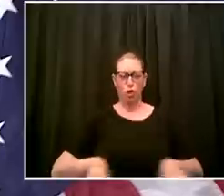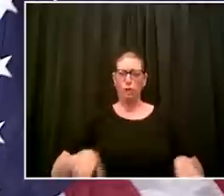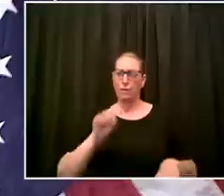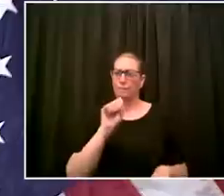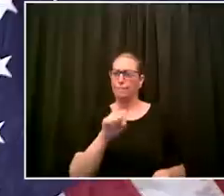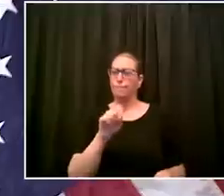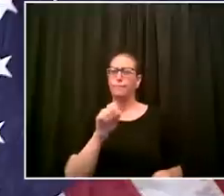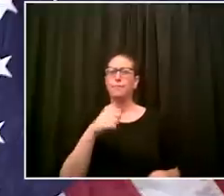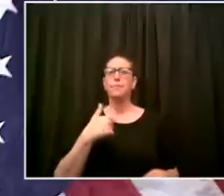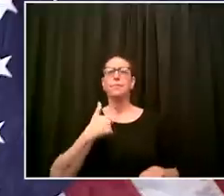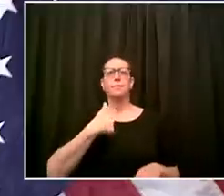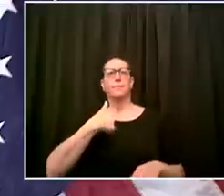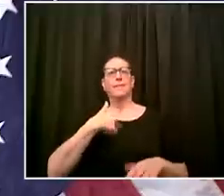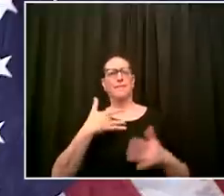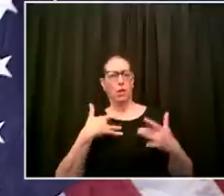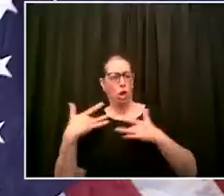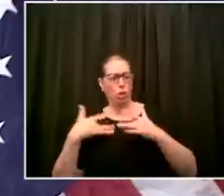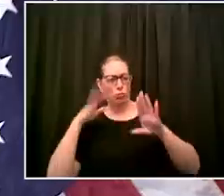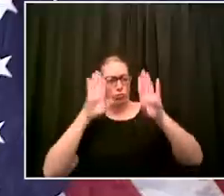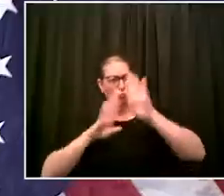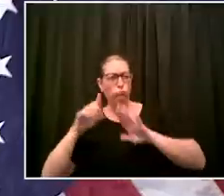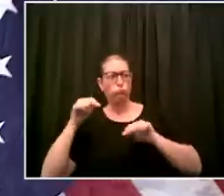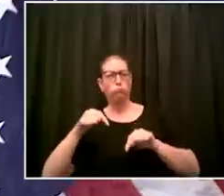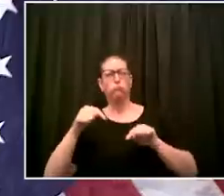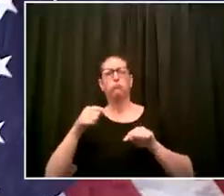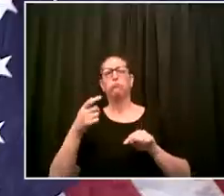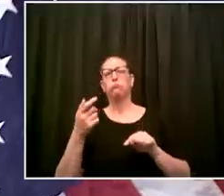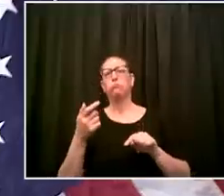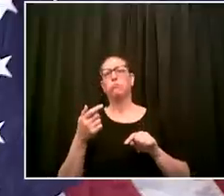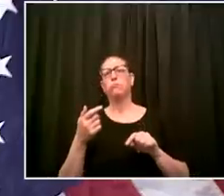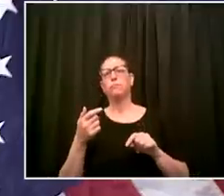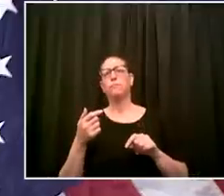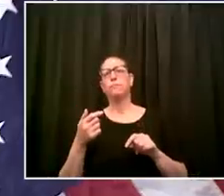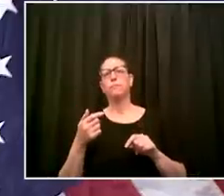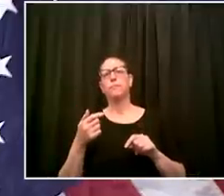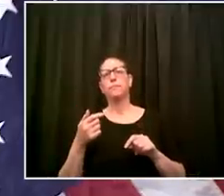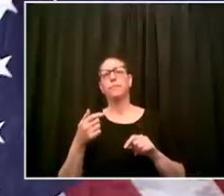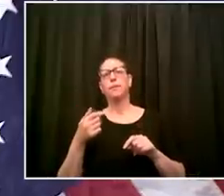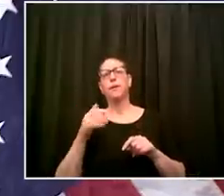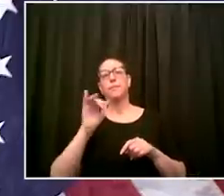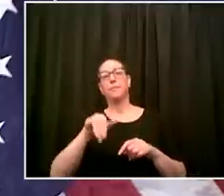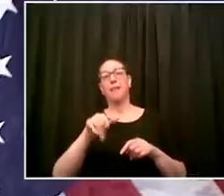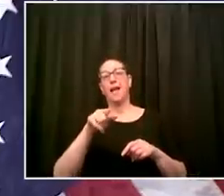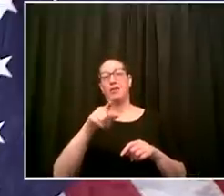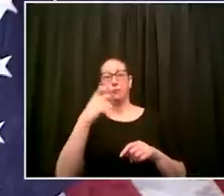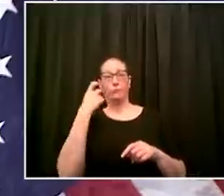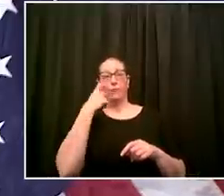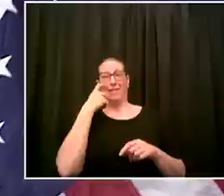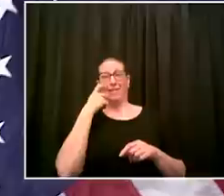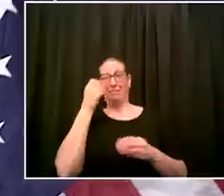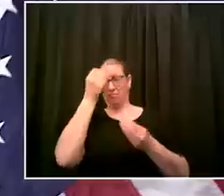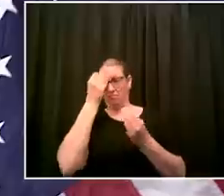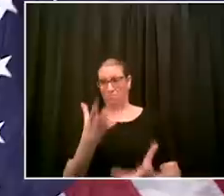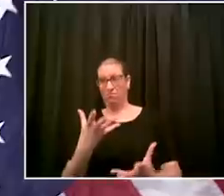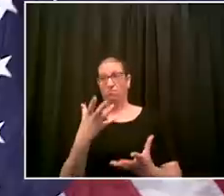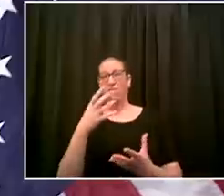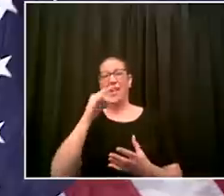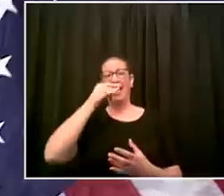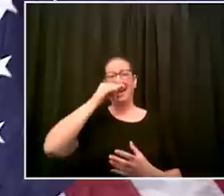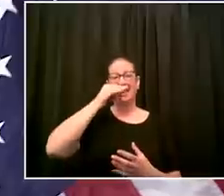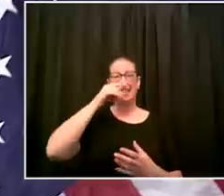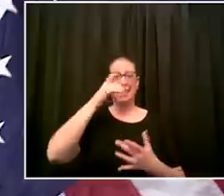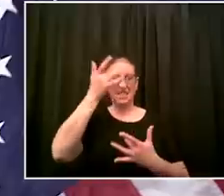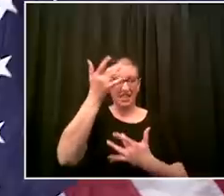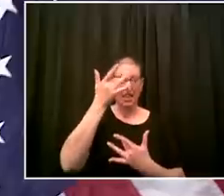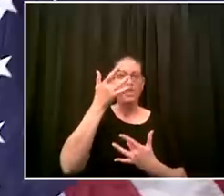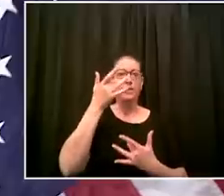will absolutely be factored into any decision we make the question of